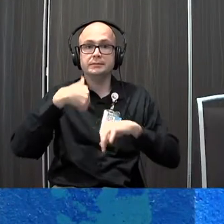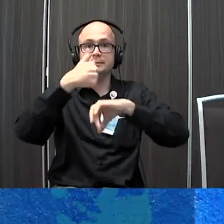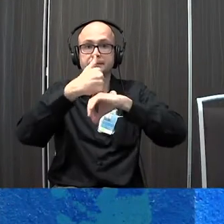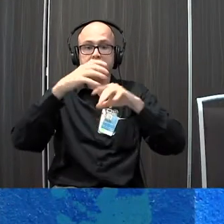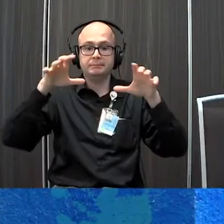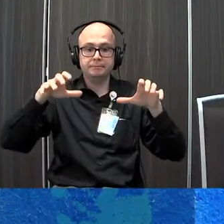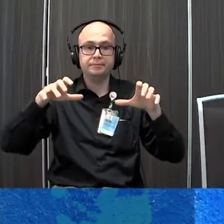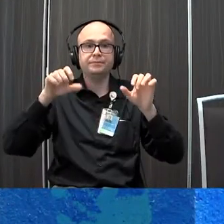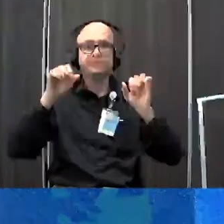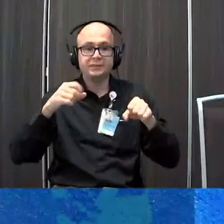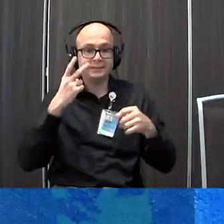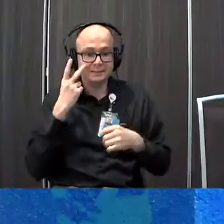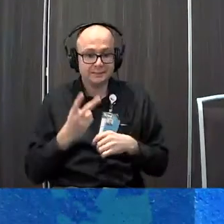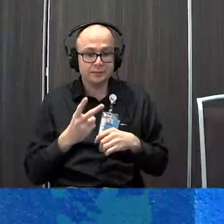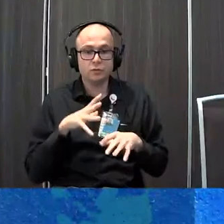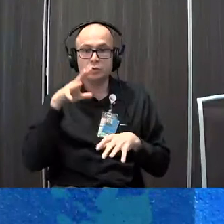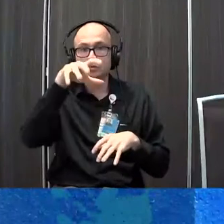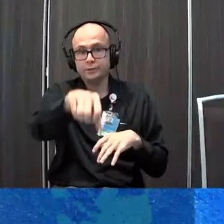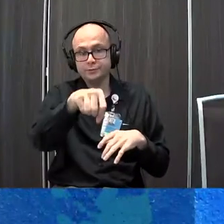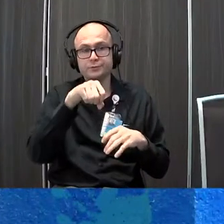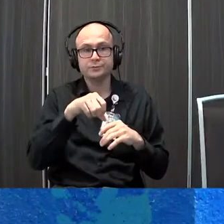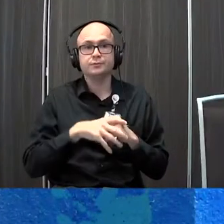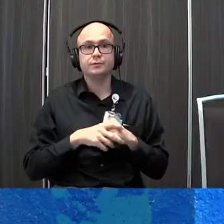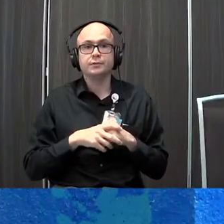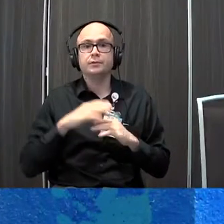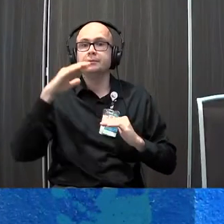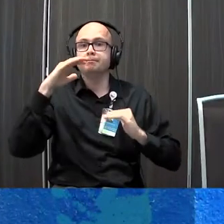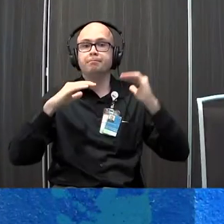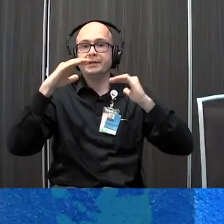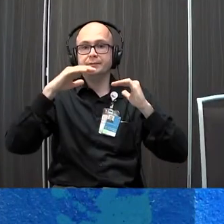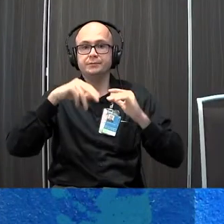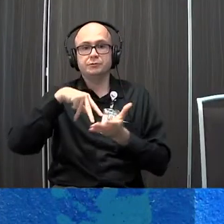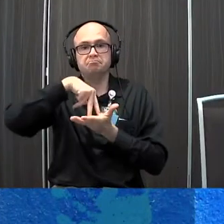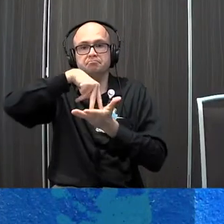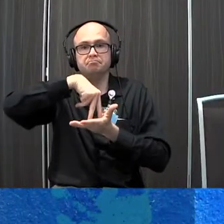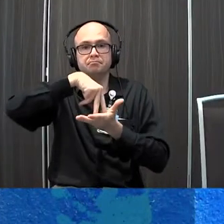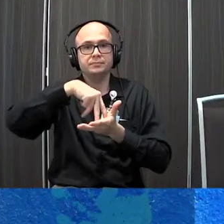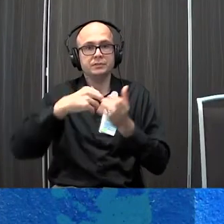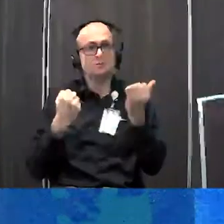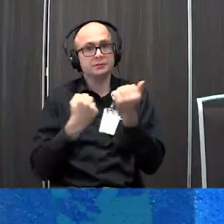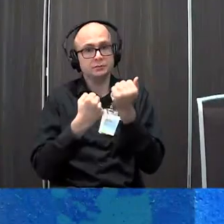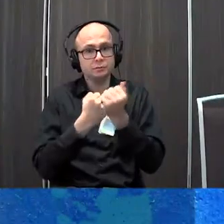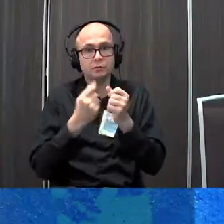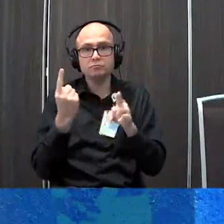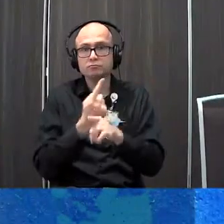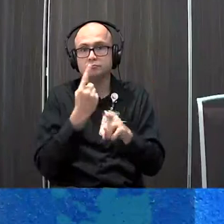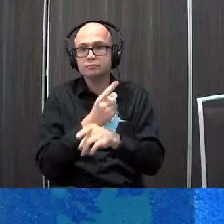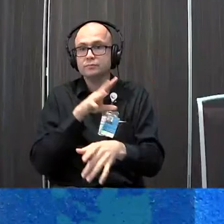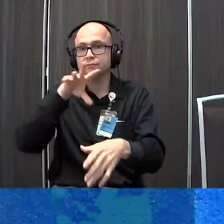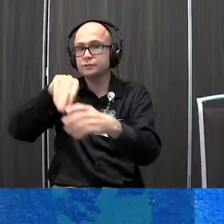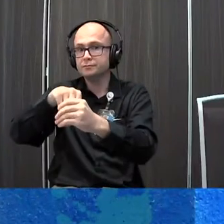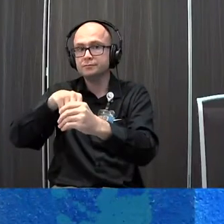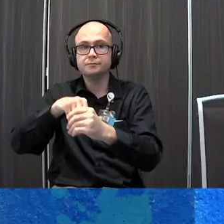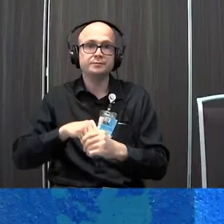specific way so that they can actually see it or reach it? balance and stability do they have adequate support to be an active participant?